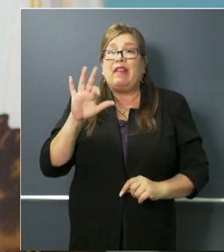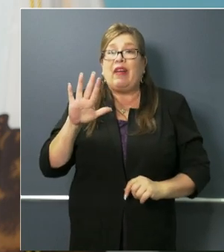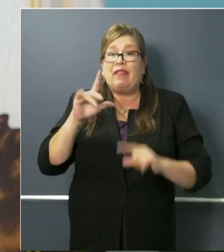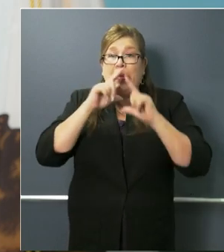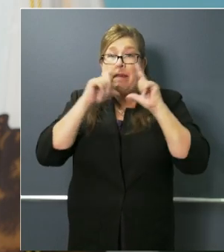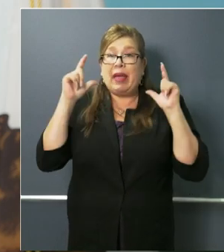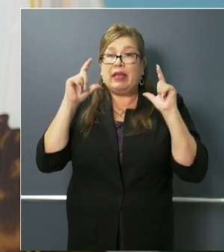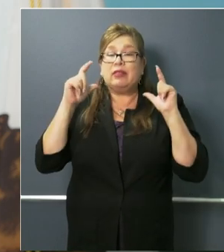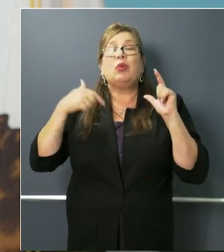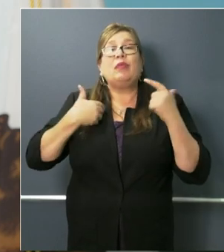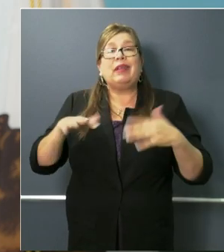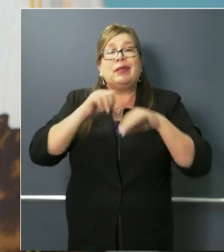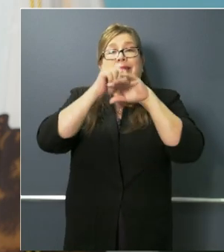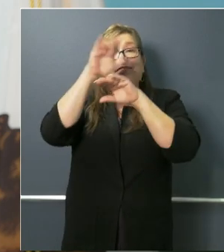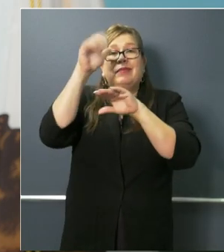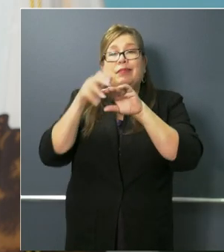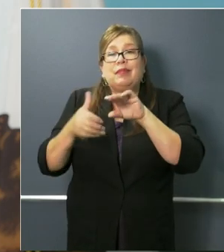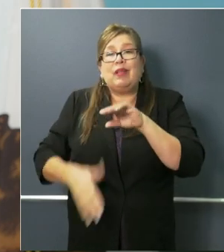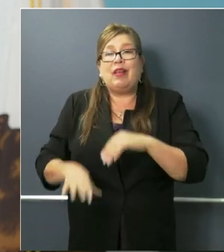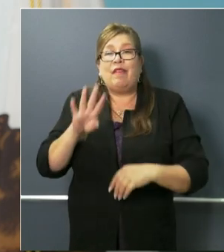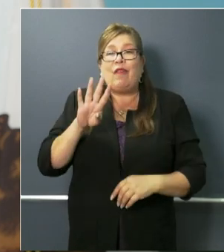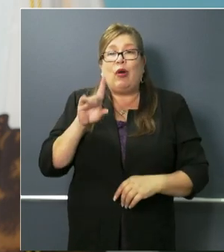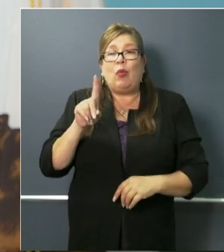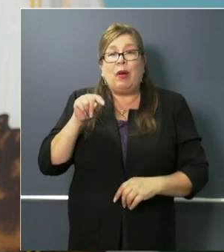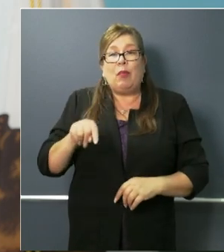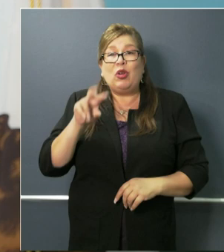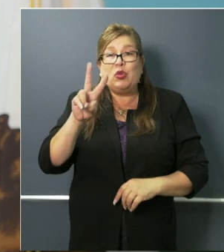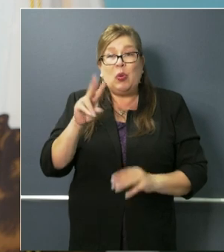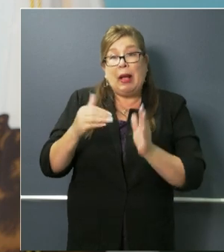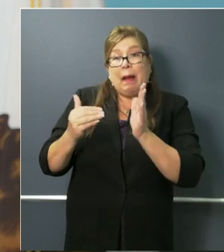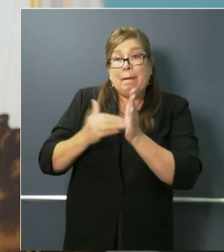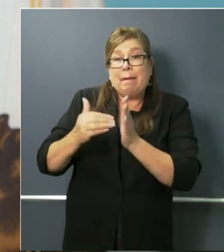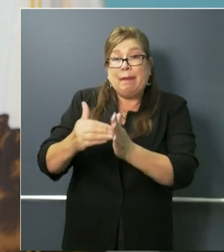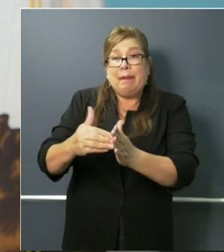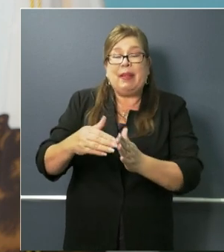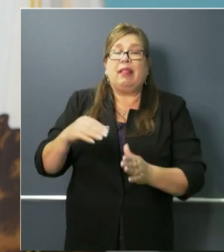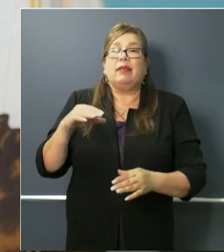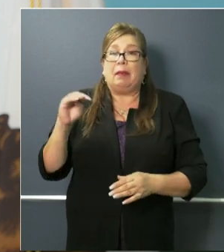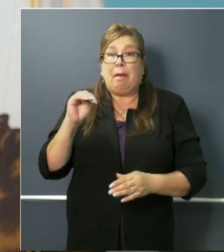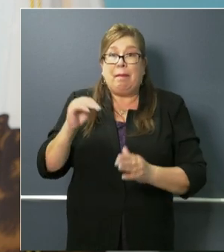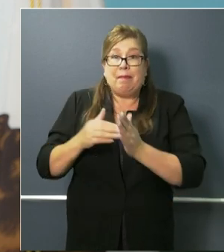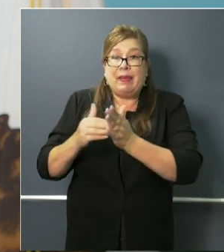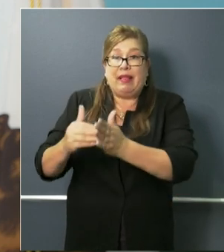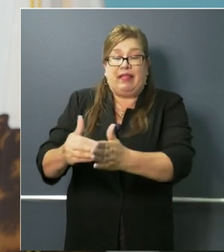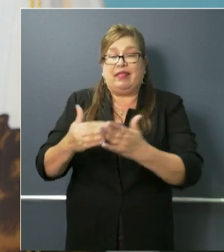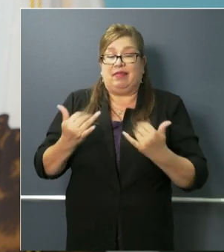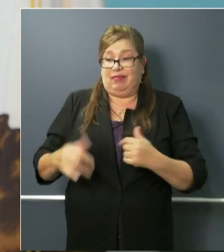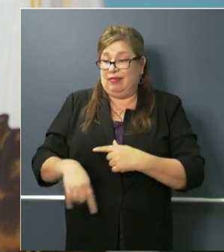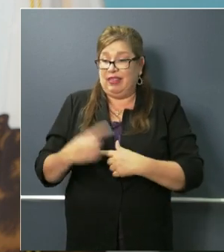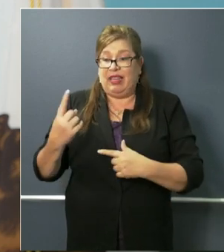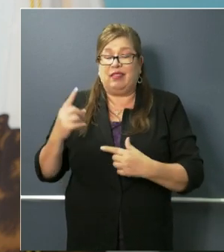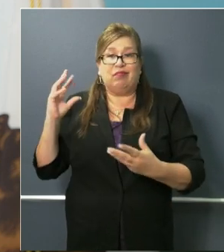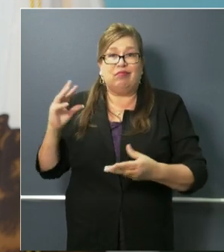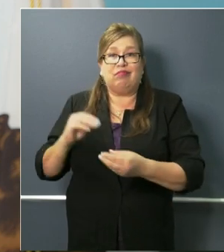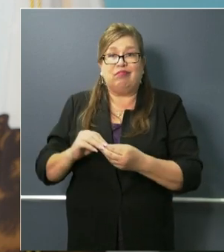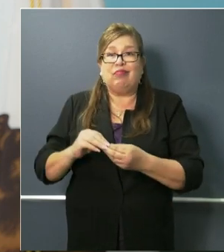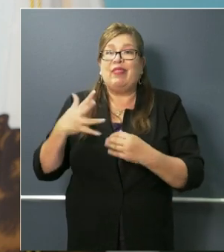41.2 million N95 masks to date. We've delivered 41